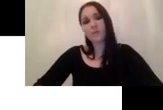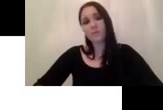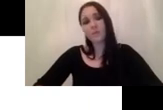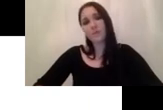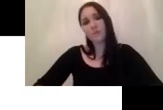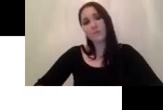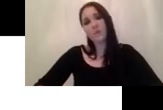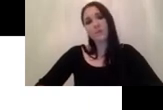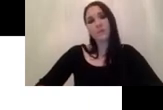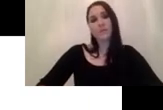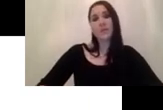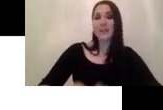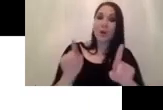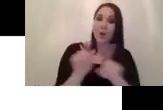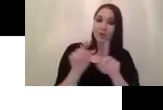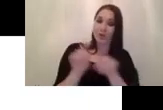a backbone it